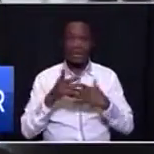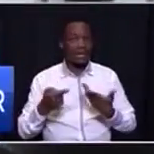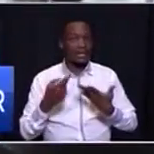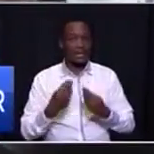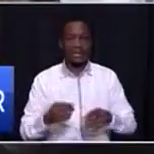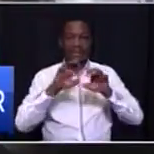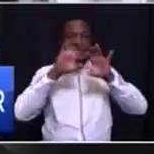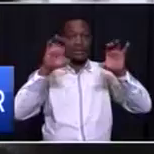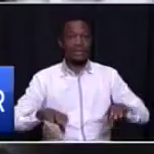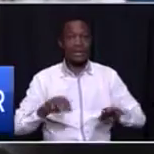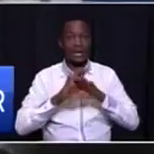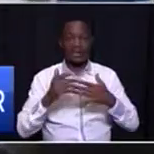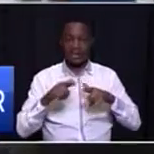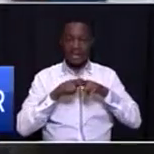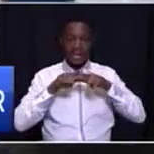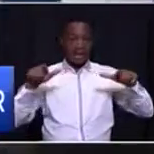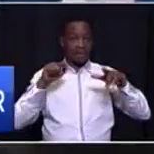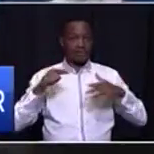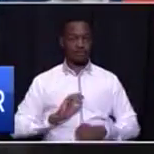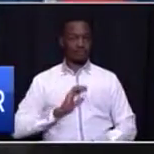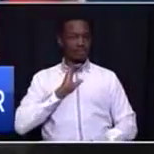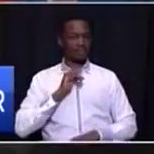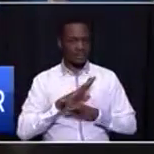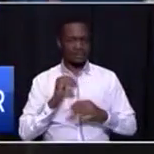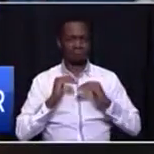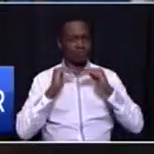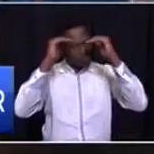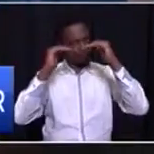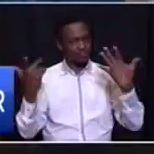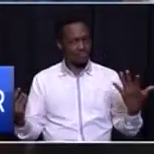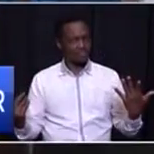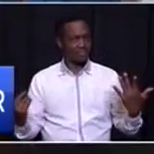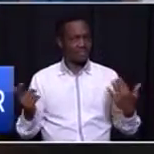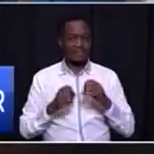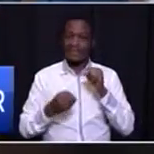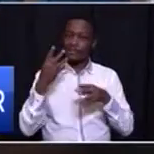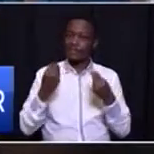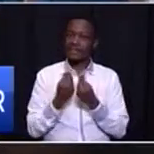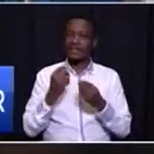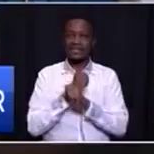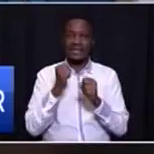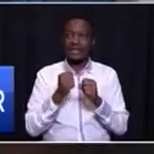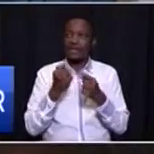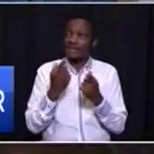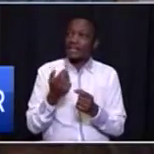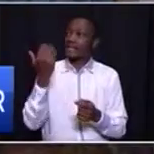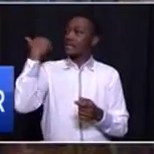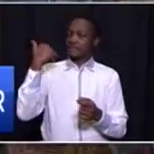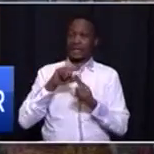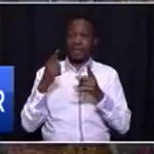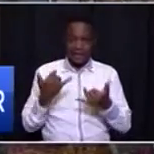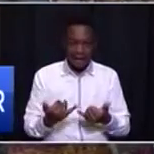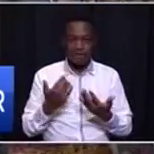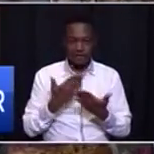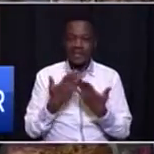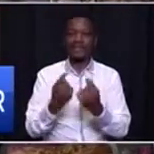and their level of confidence just shoots to the roof. And some of the things they were not able to do yesterday, they are now able to do.